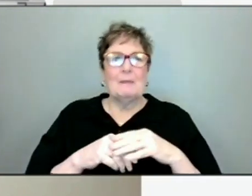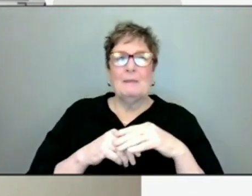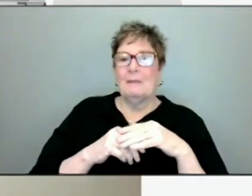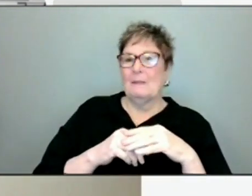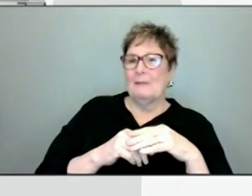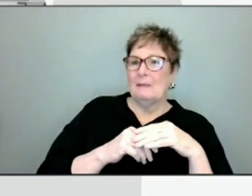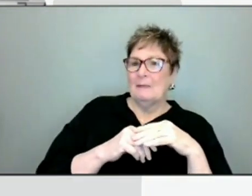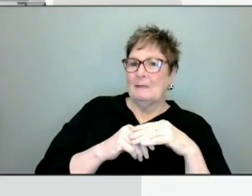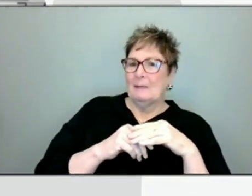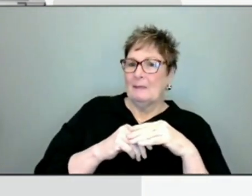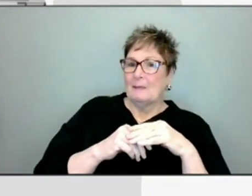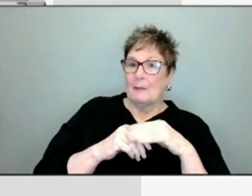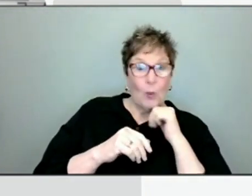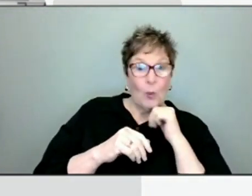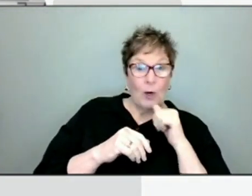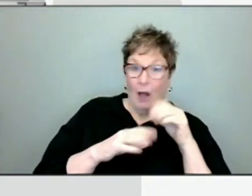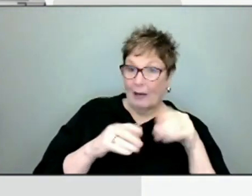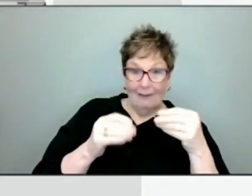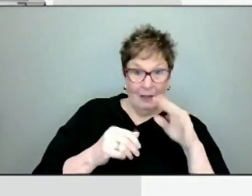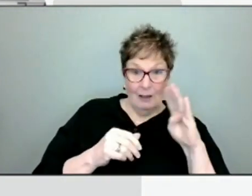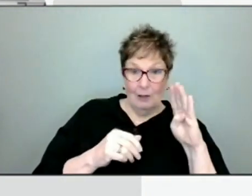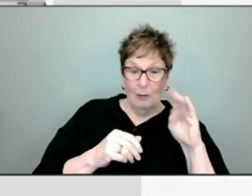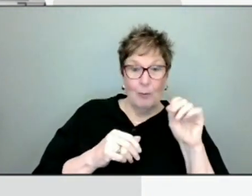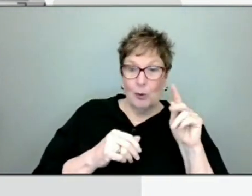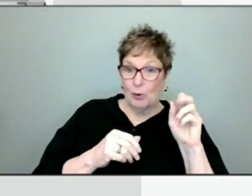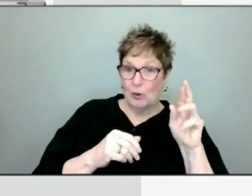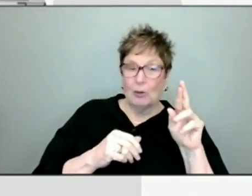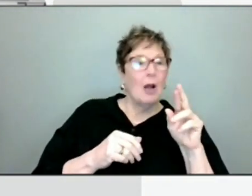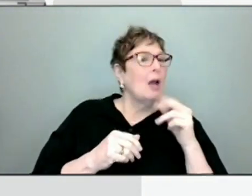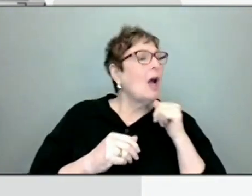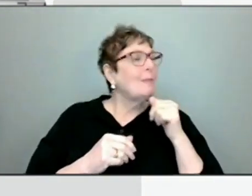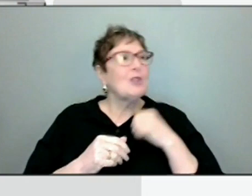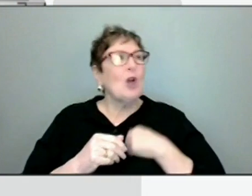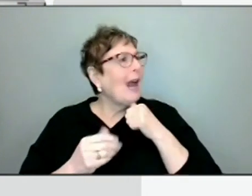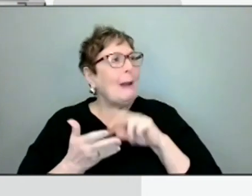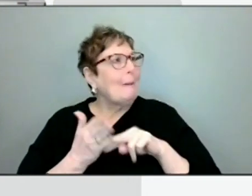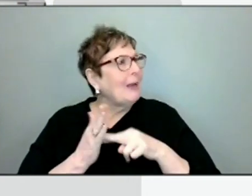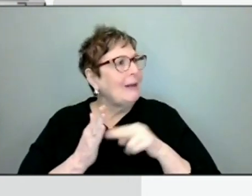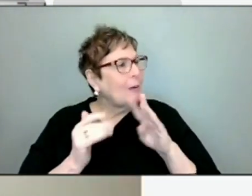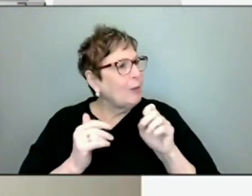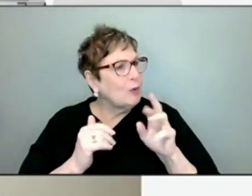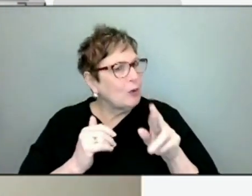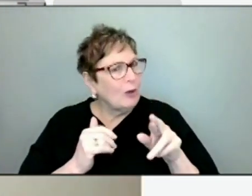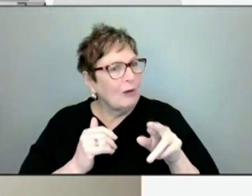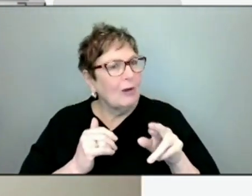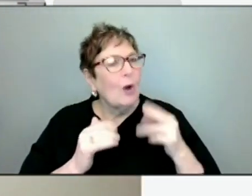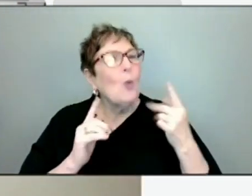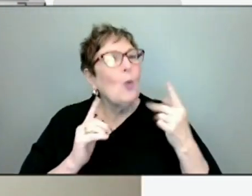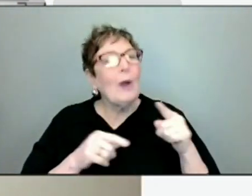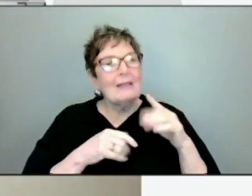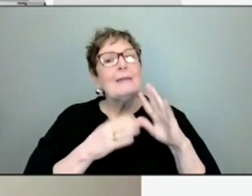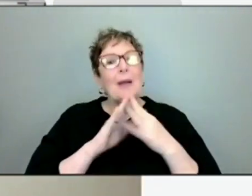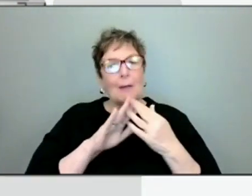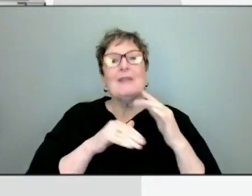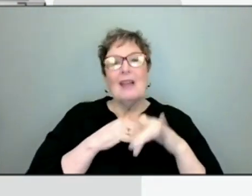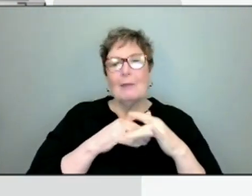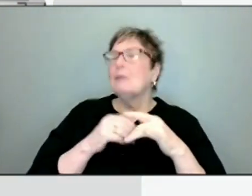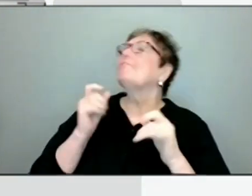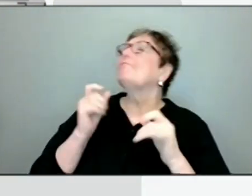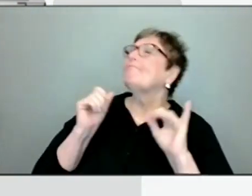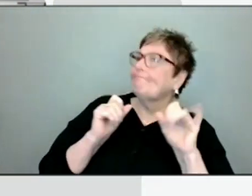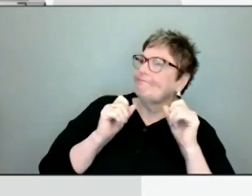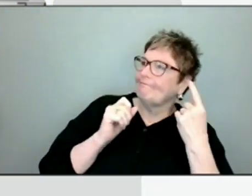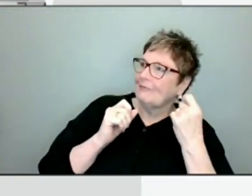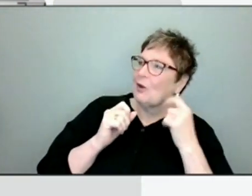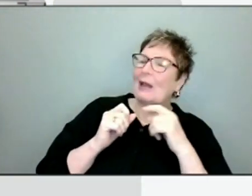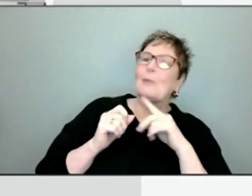giving boosters to kids at this point. No, I don't mean the boosters. I'm sorry, I didn't mean the boosters. I mean, just like when it becomes available. Yeah, got it. Just wanted to make sure